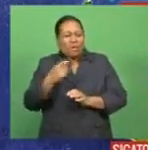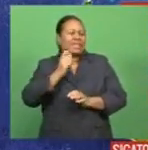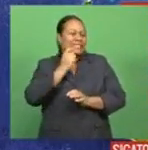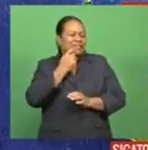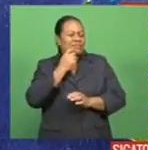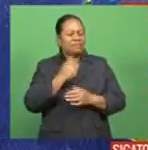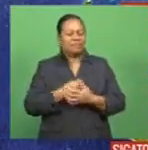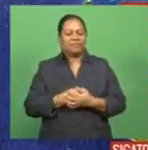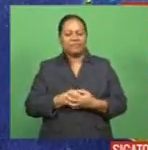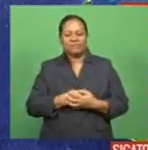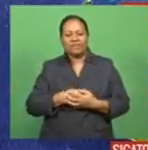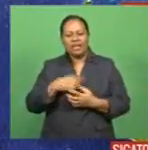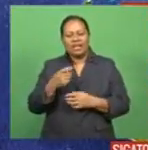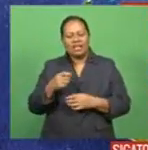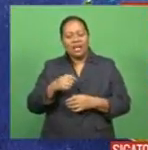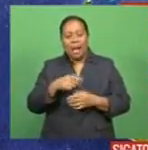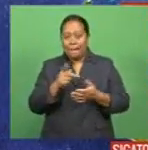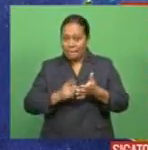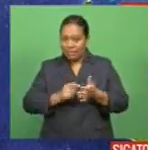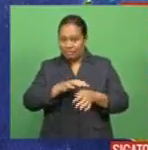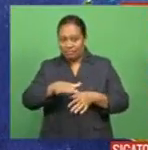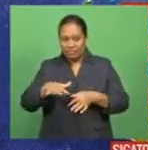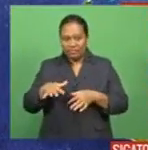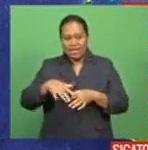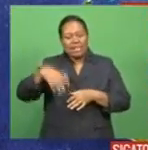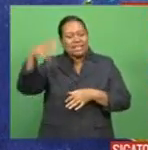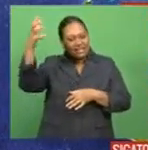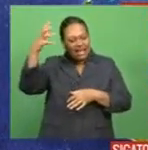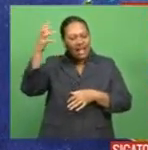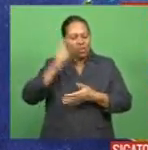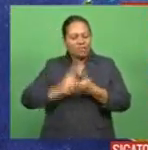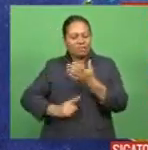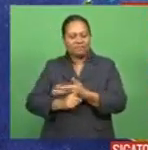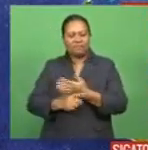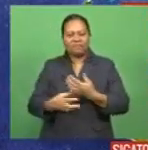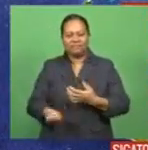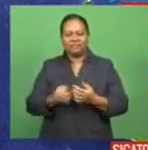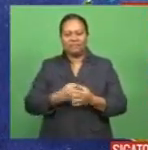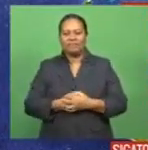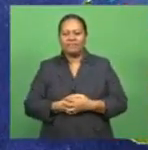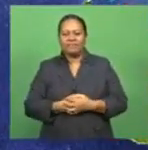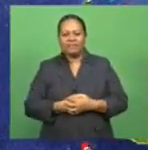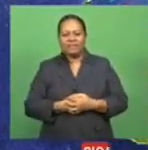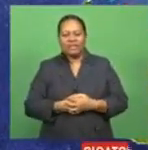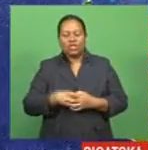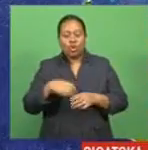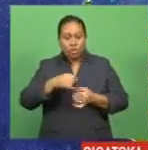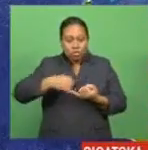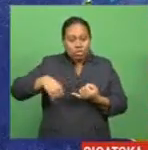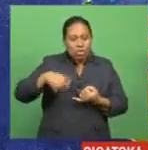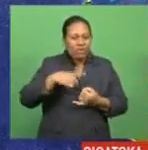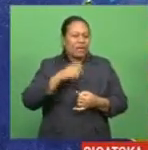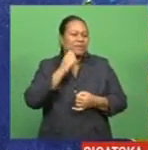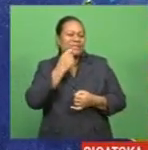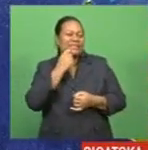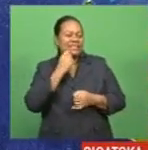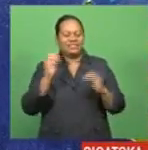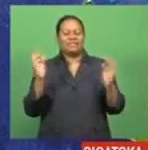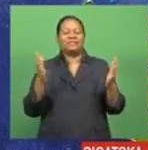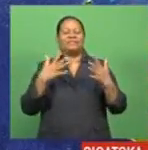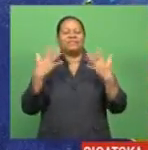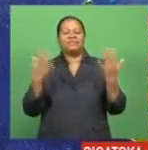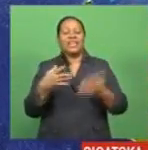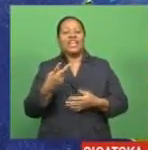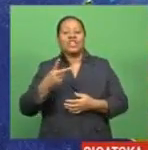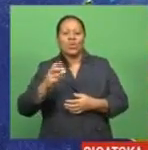expected. Apart from that, the sun will take over. Tomorrow's temps, suva will be quite cool with highs of